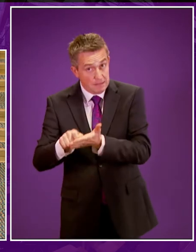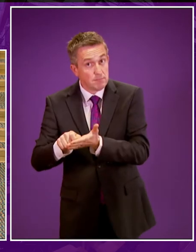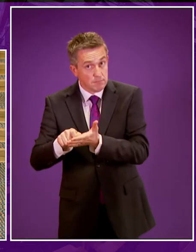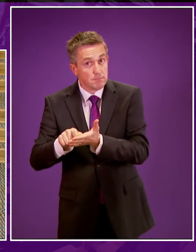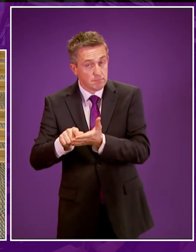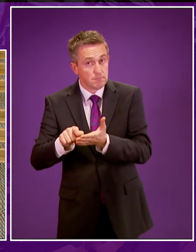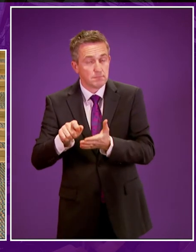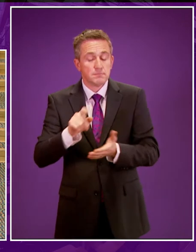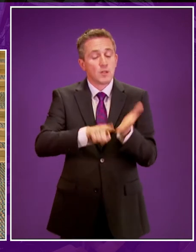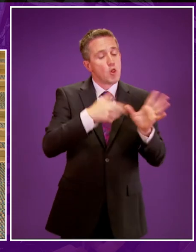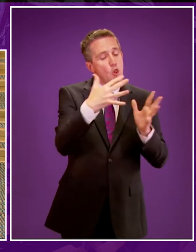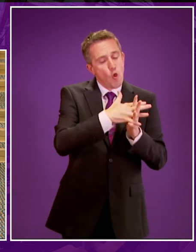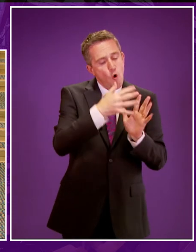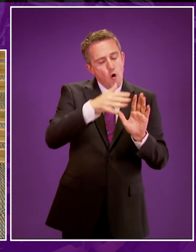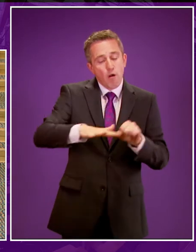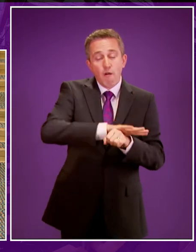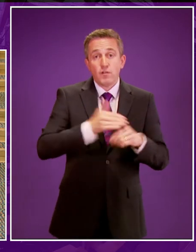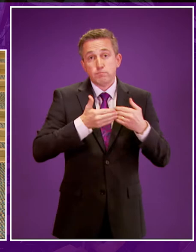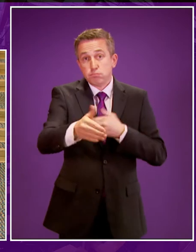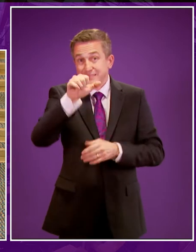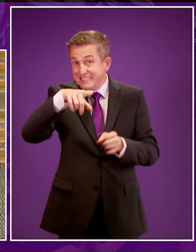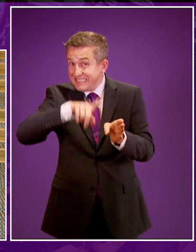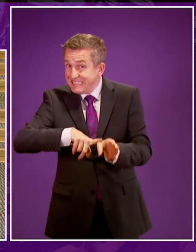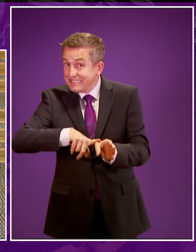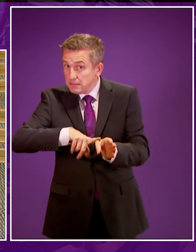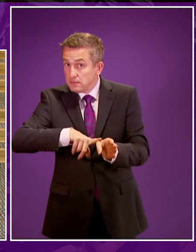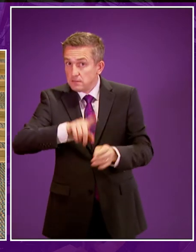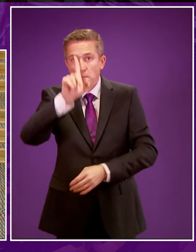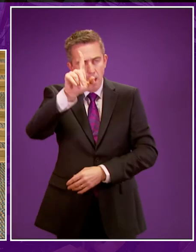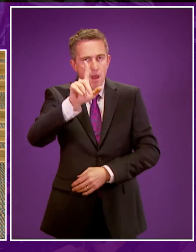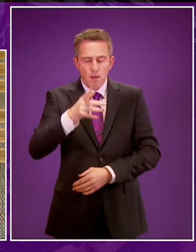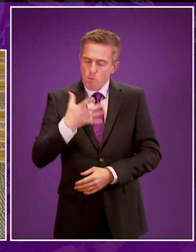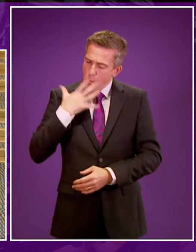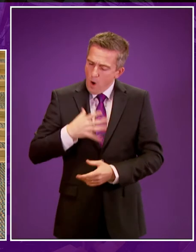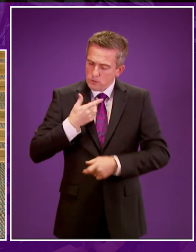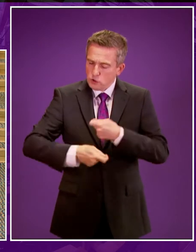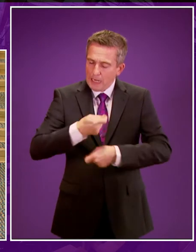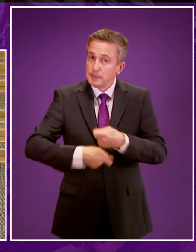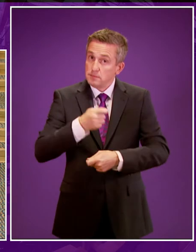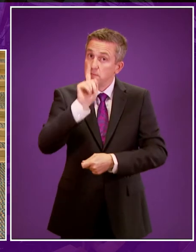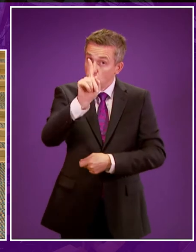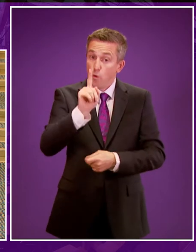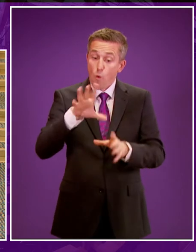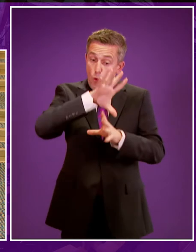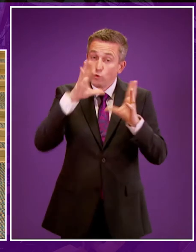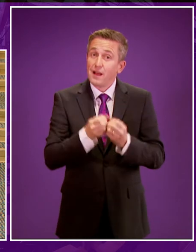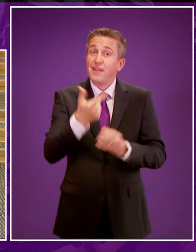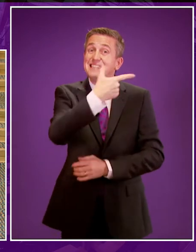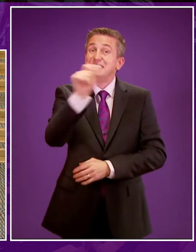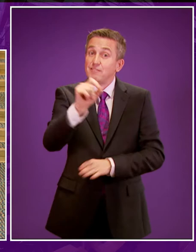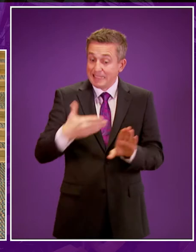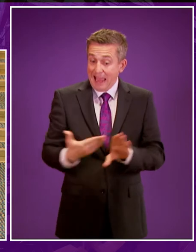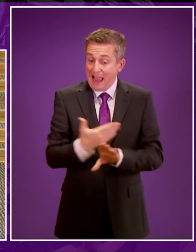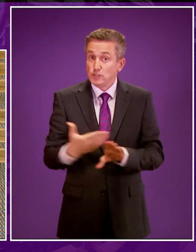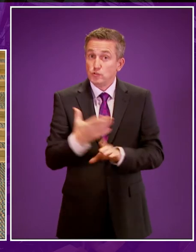legislation requires the plan to cover the next six years, but we are ambitious for change, and so the plan sets out 70 actions we will